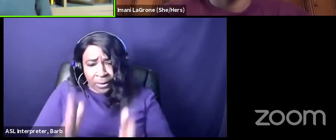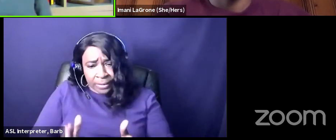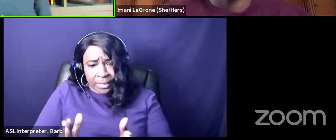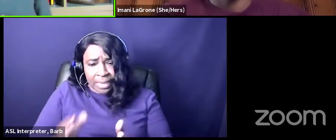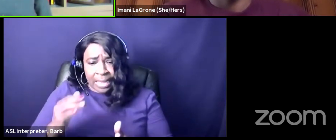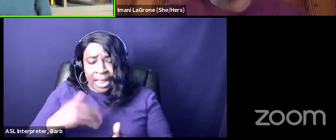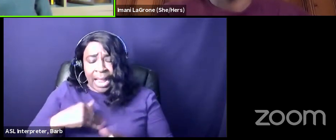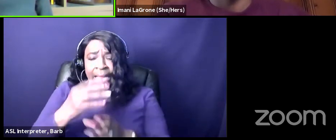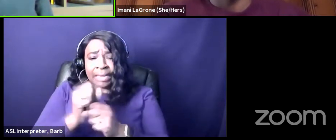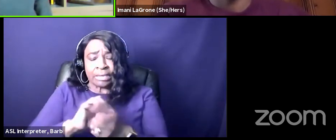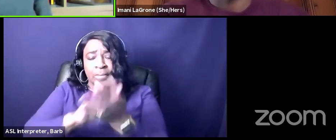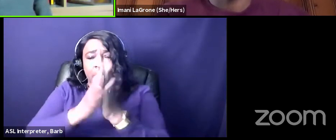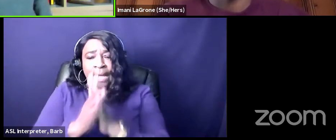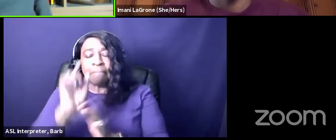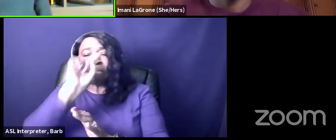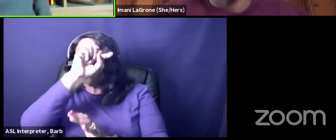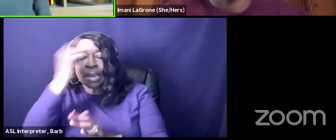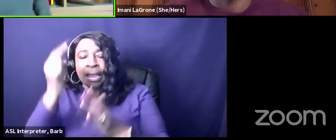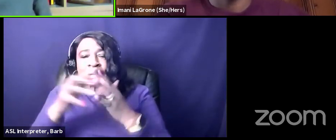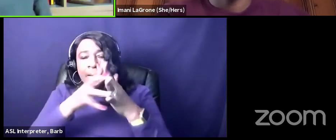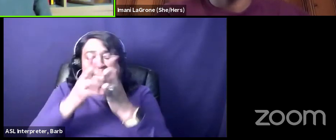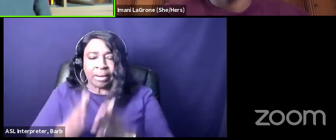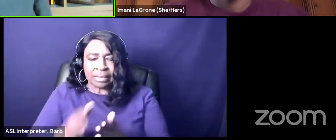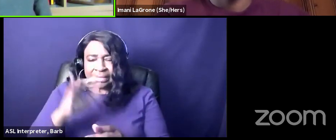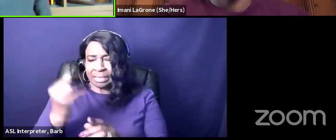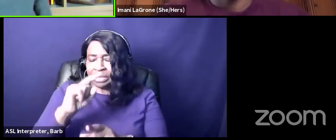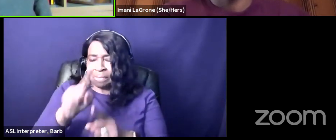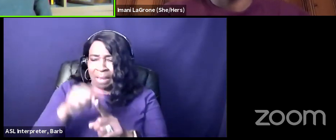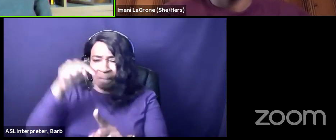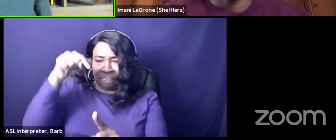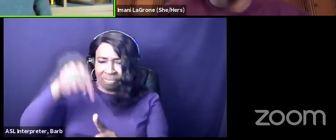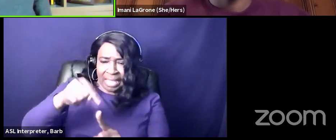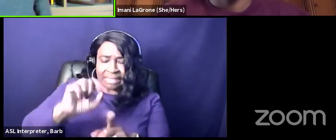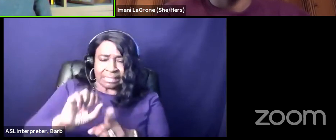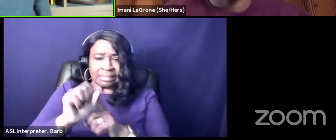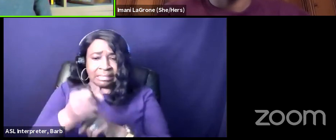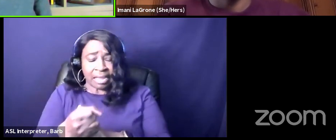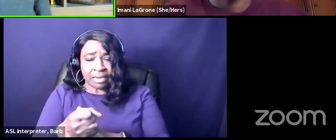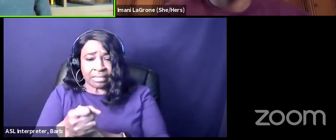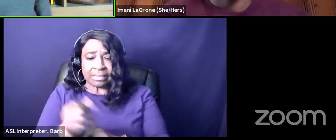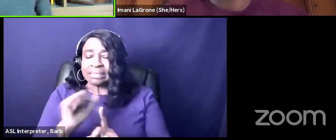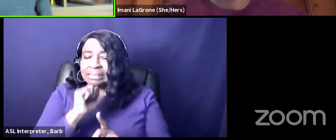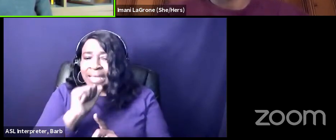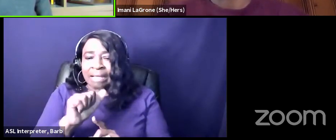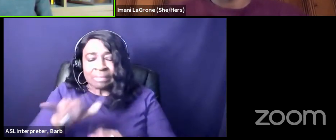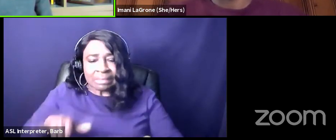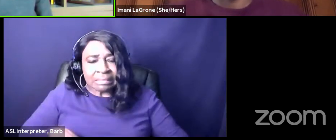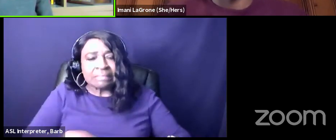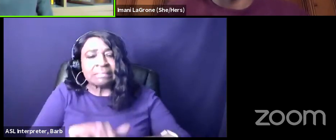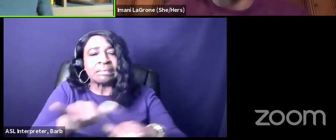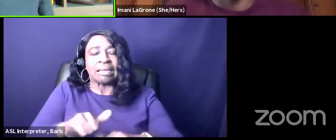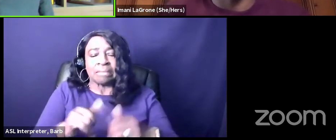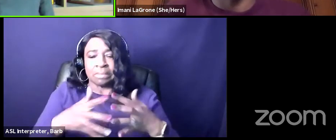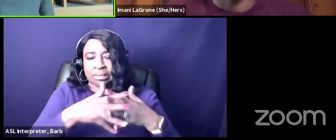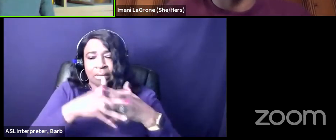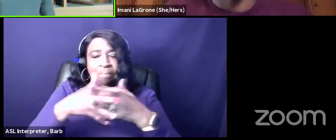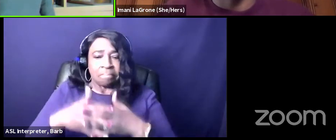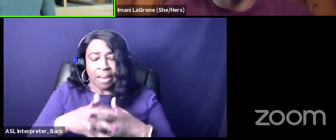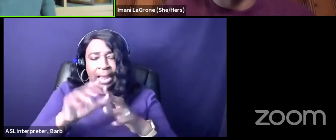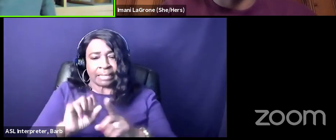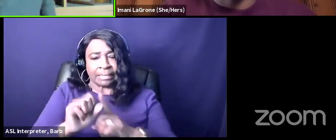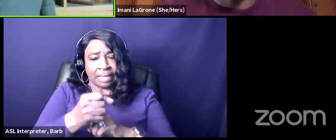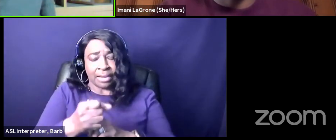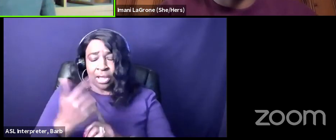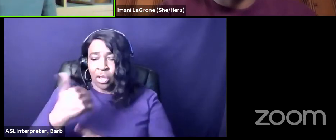black american and there's something about that black american status that isn't the same as the american status and so